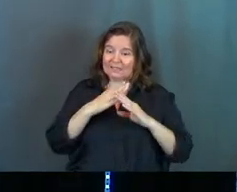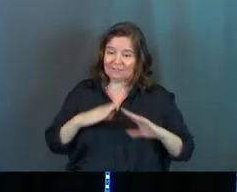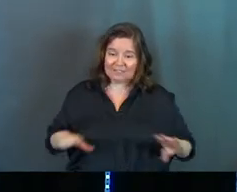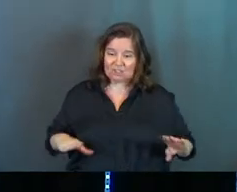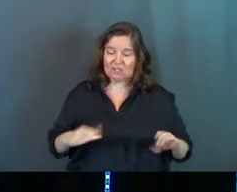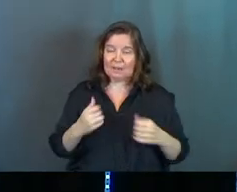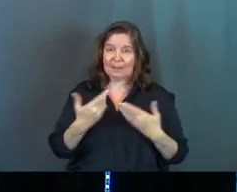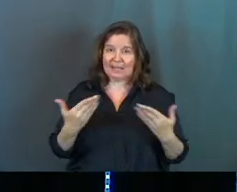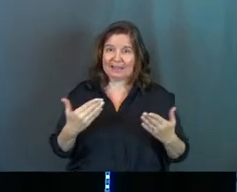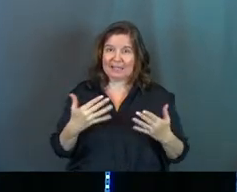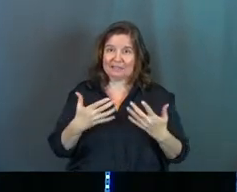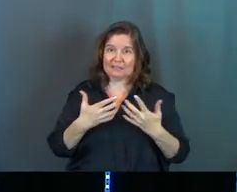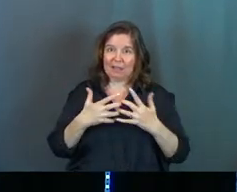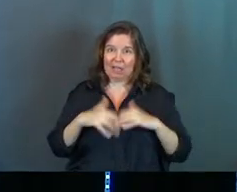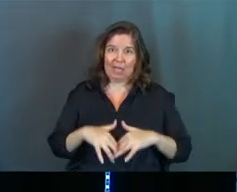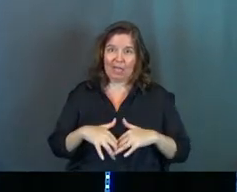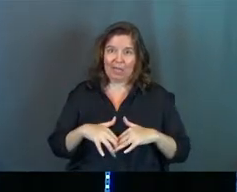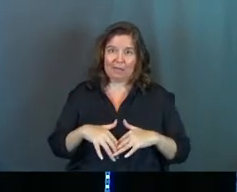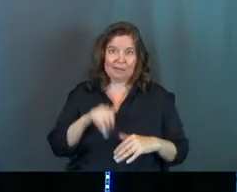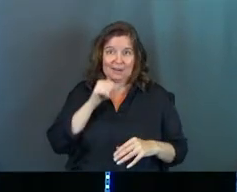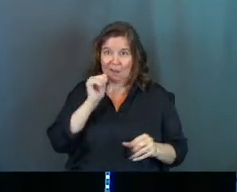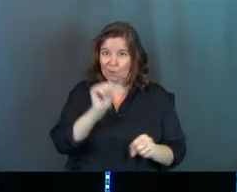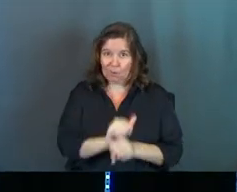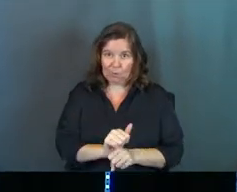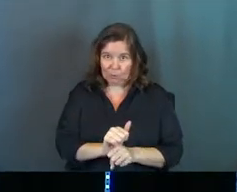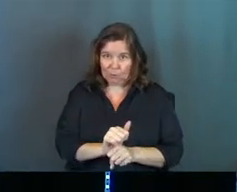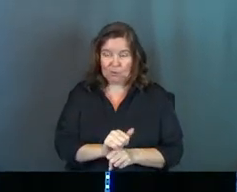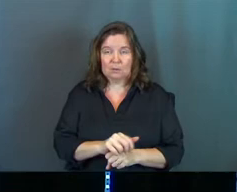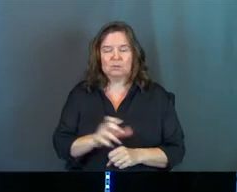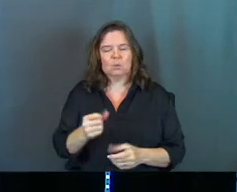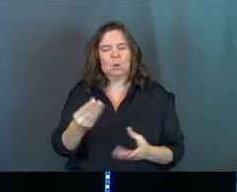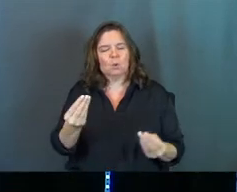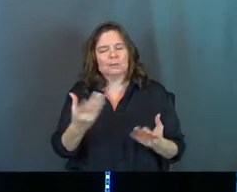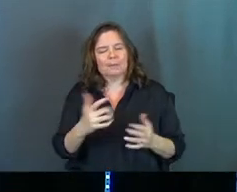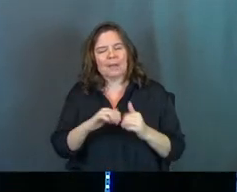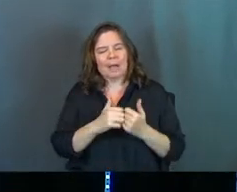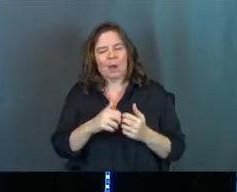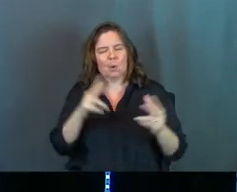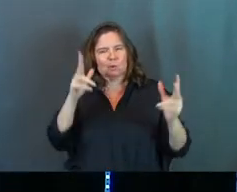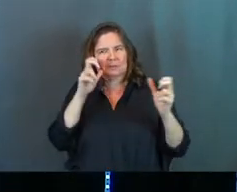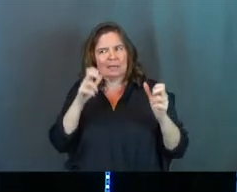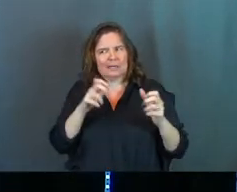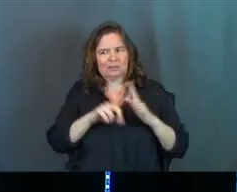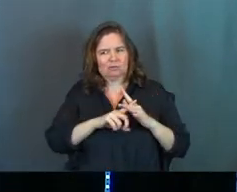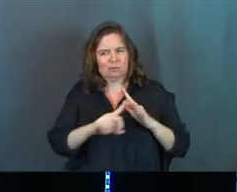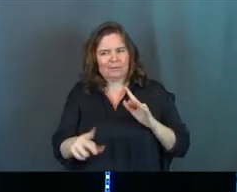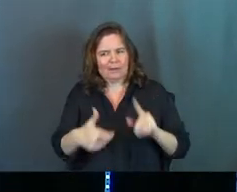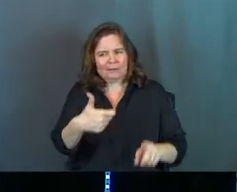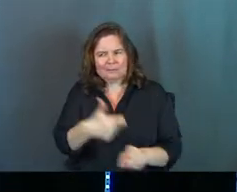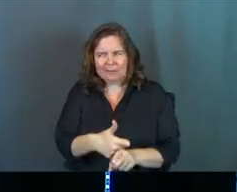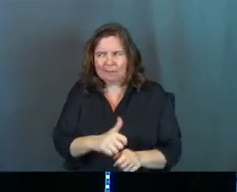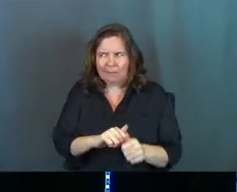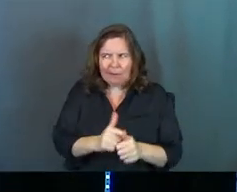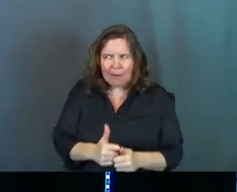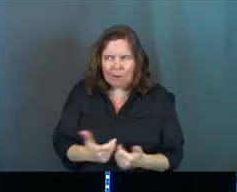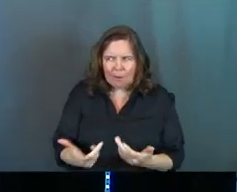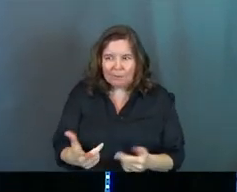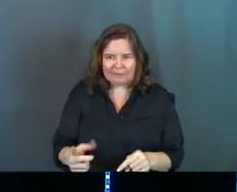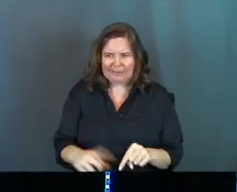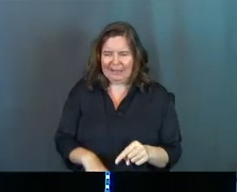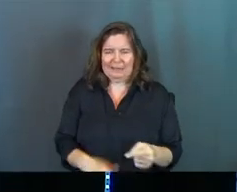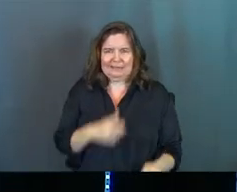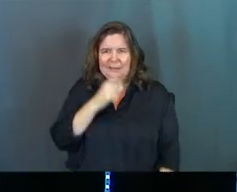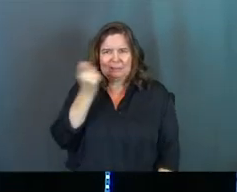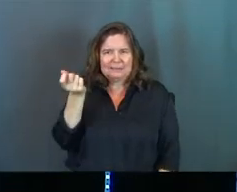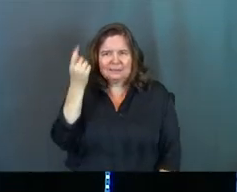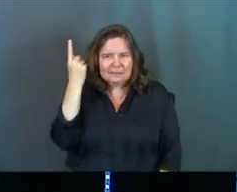division makes things fall apart and not work. And so he's like, so tell me, how does Satan drive out himself? He can't.